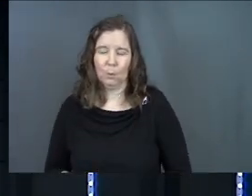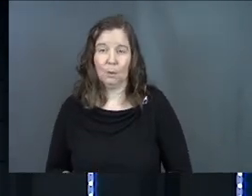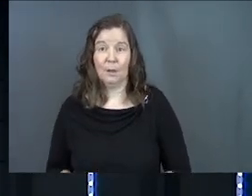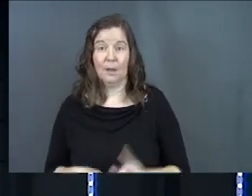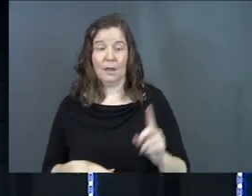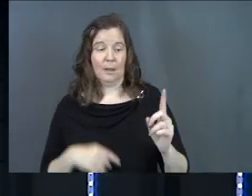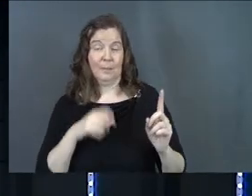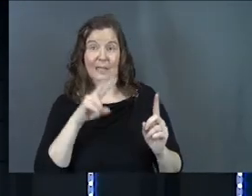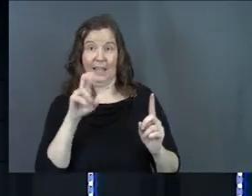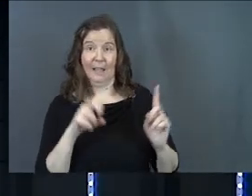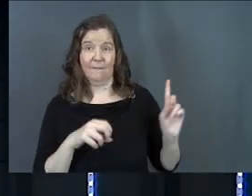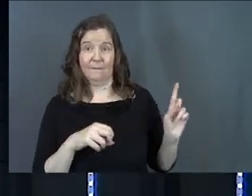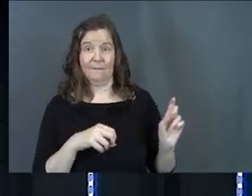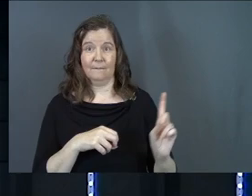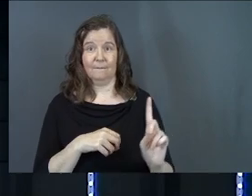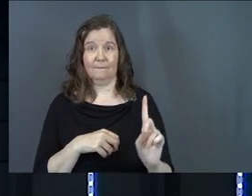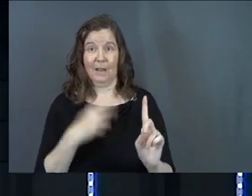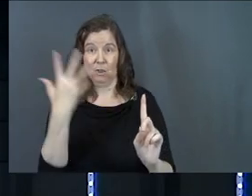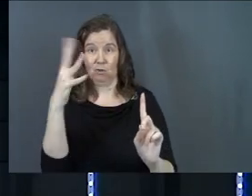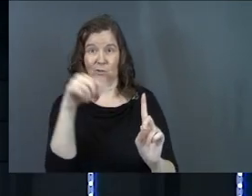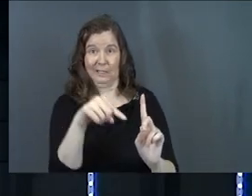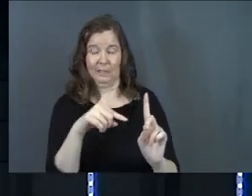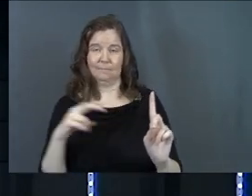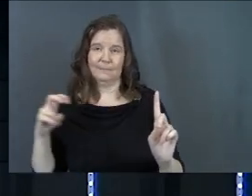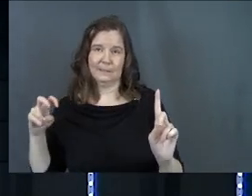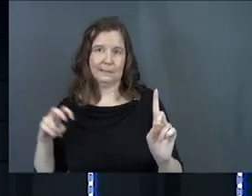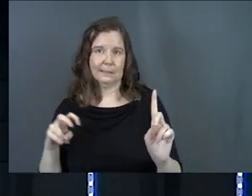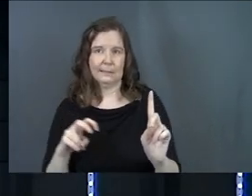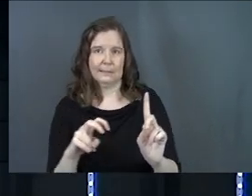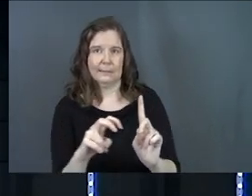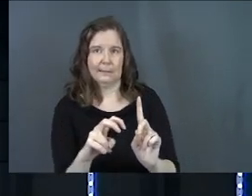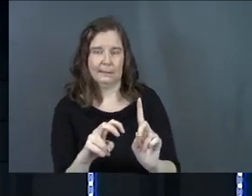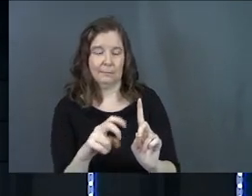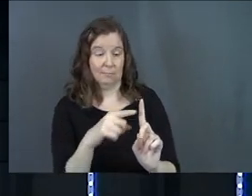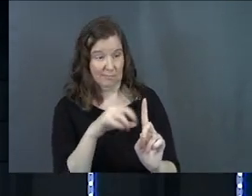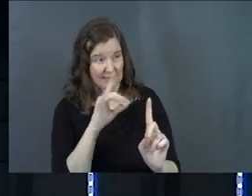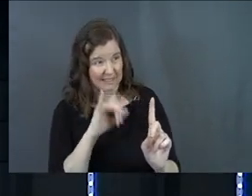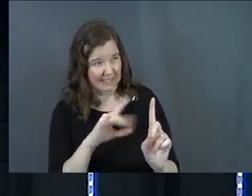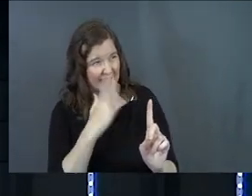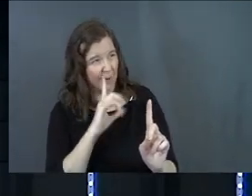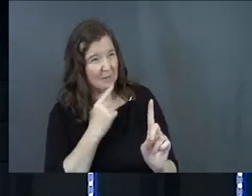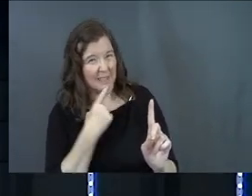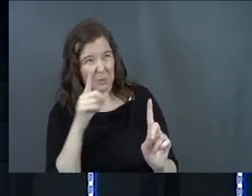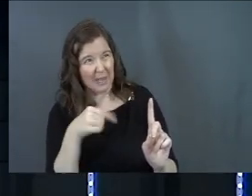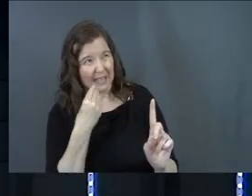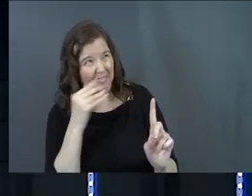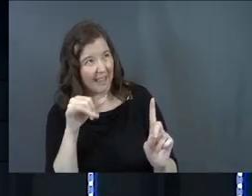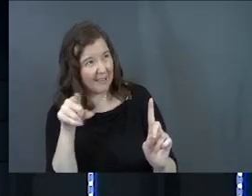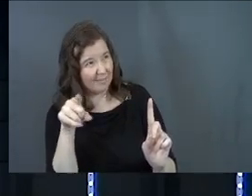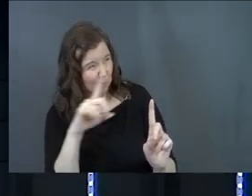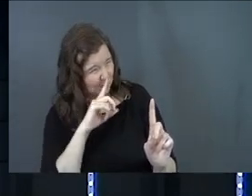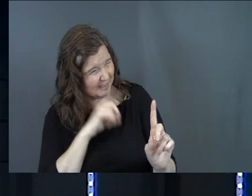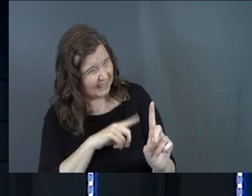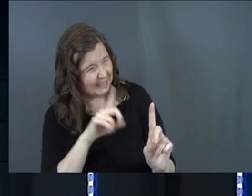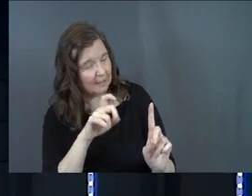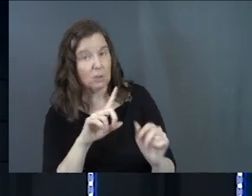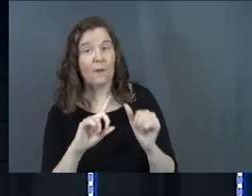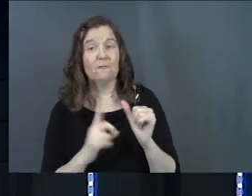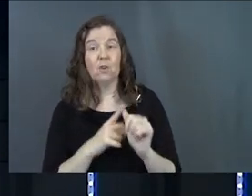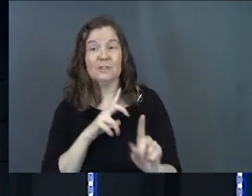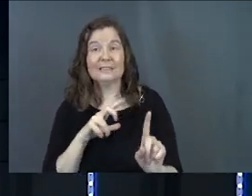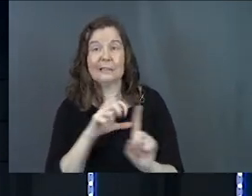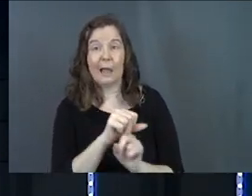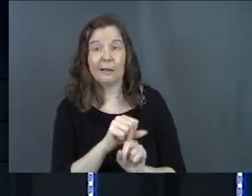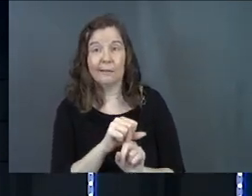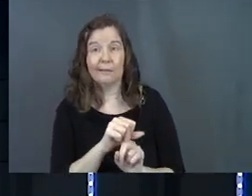Serpent comes right in, stands at that one tree with her and says, did God really say? The first attack